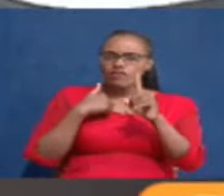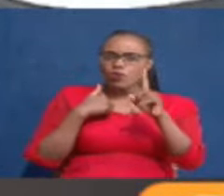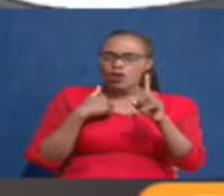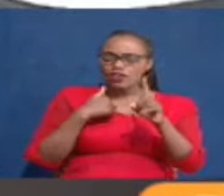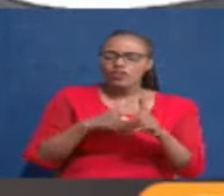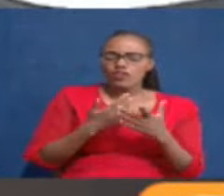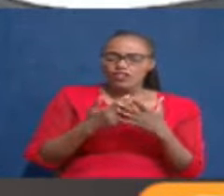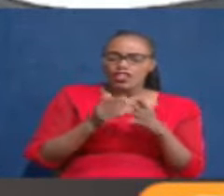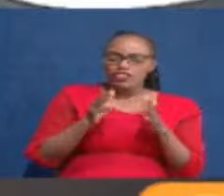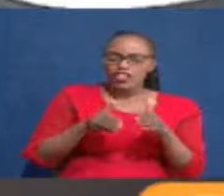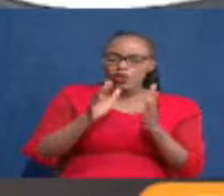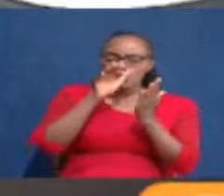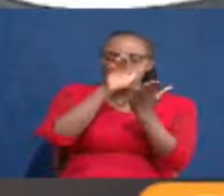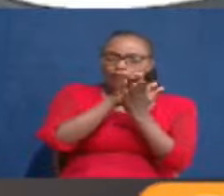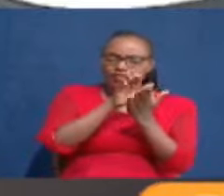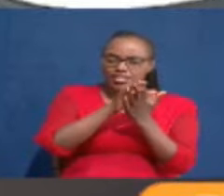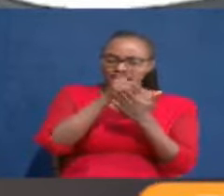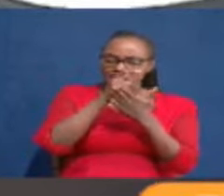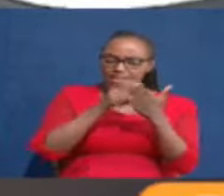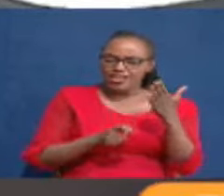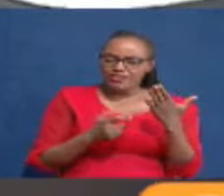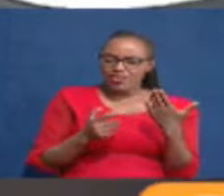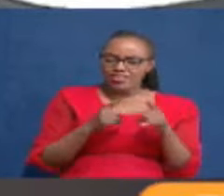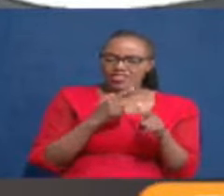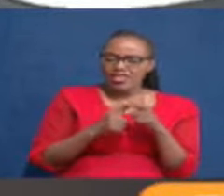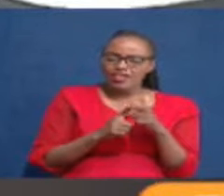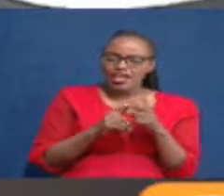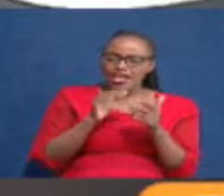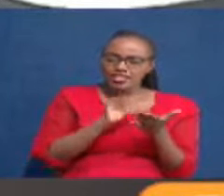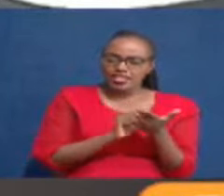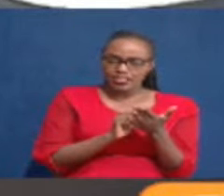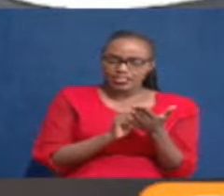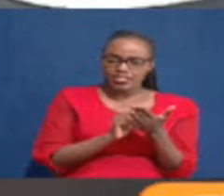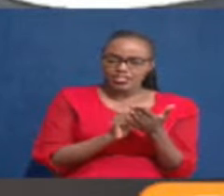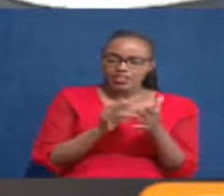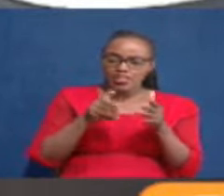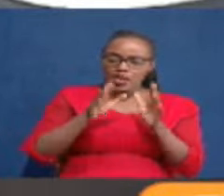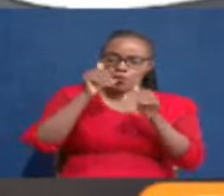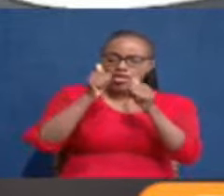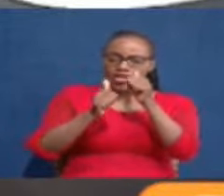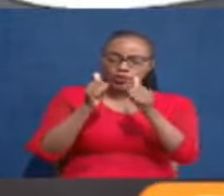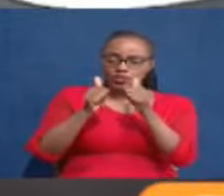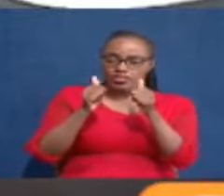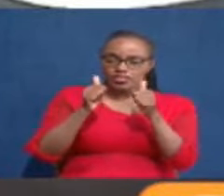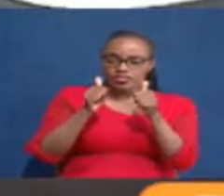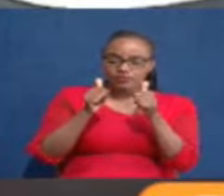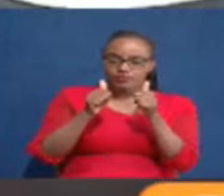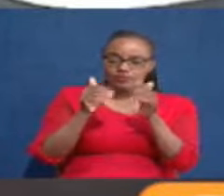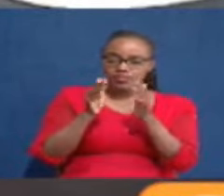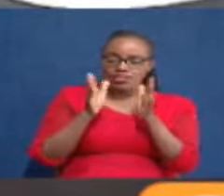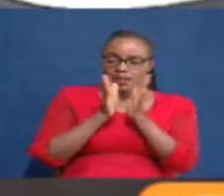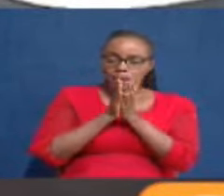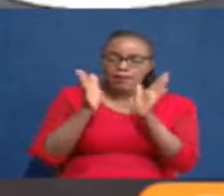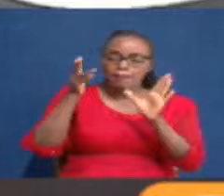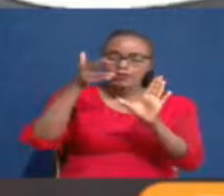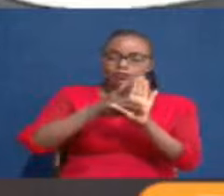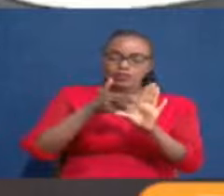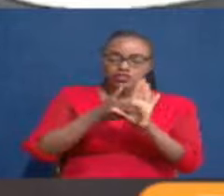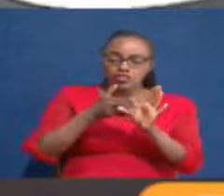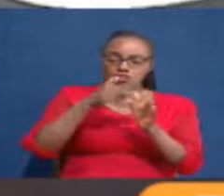levy the road maintenance levy and once again even the manner in which the public participation